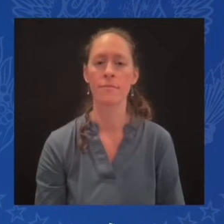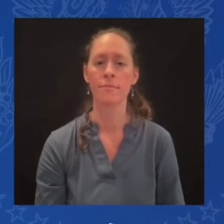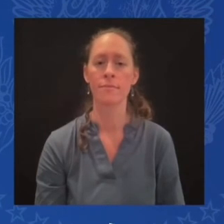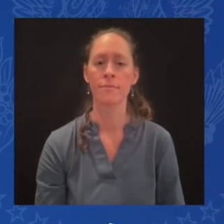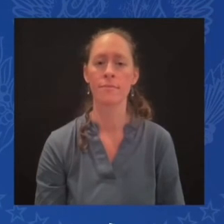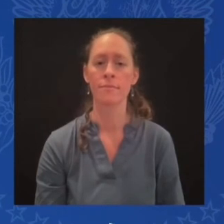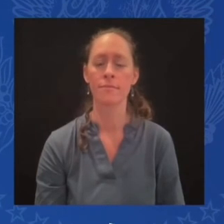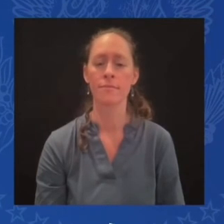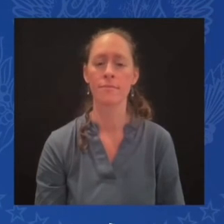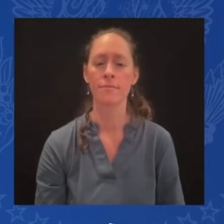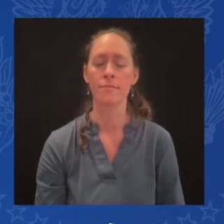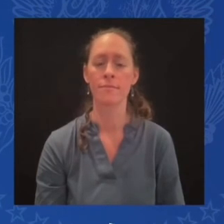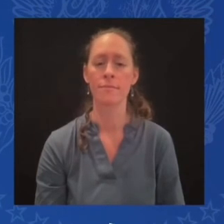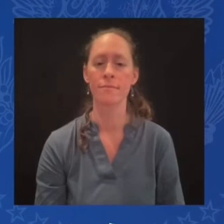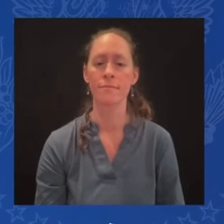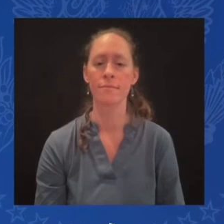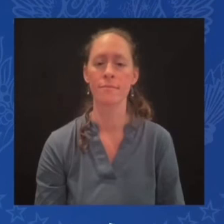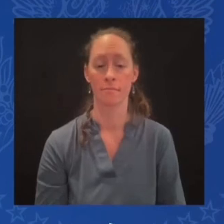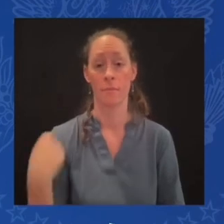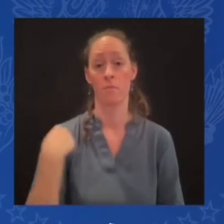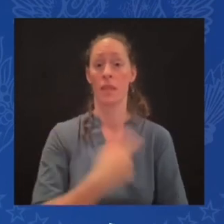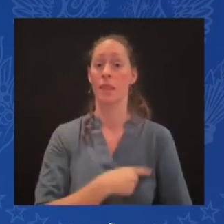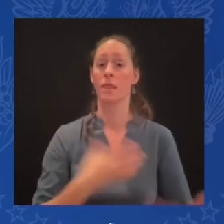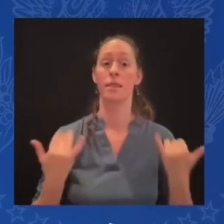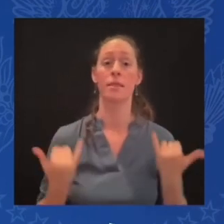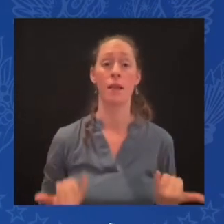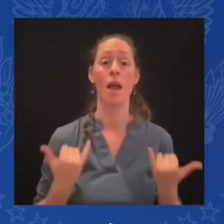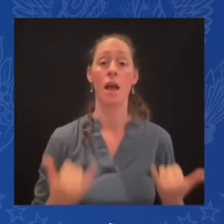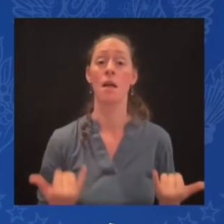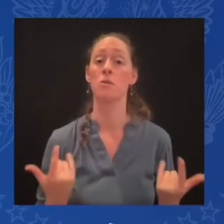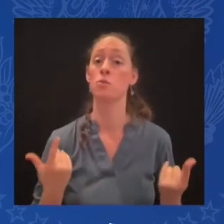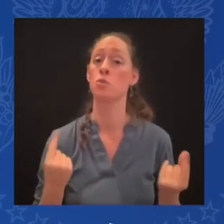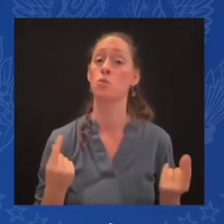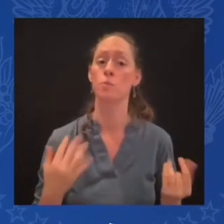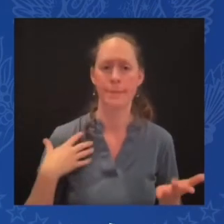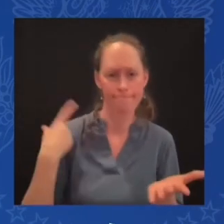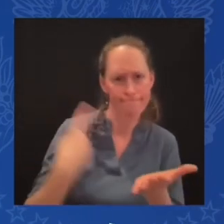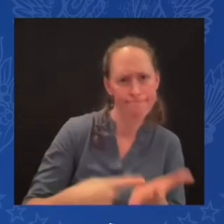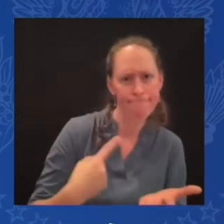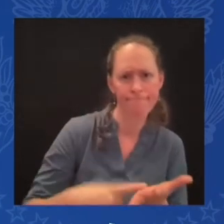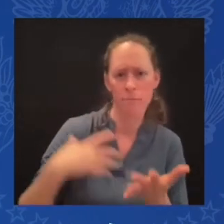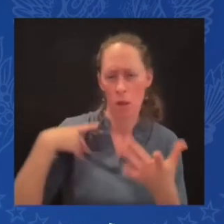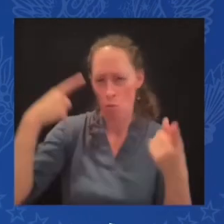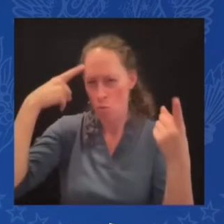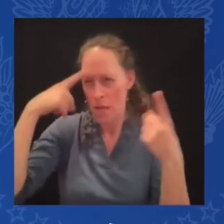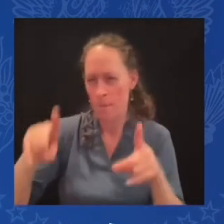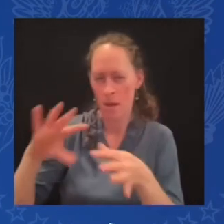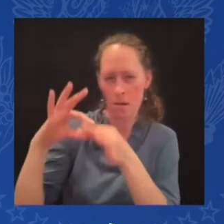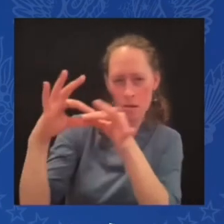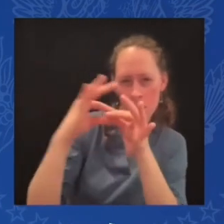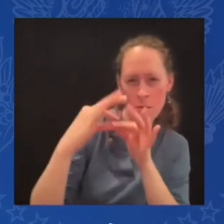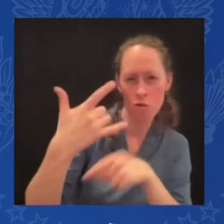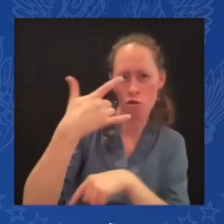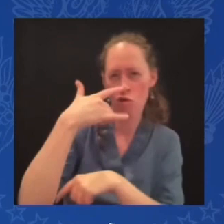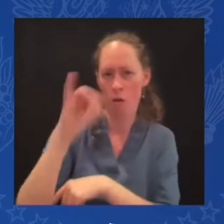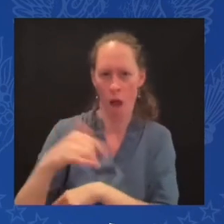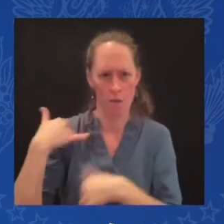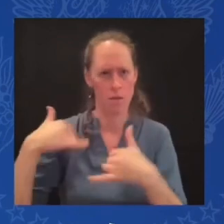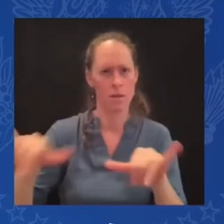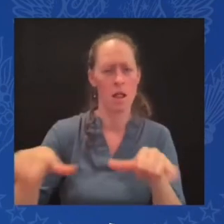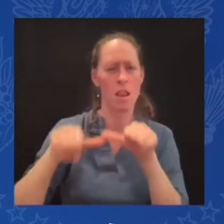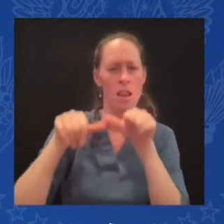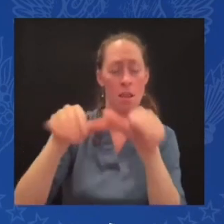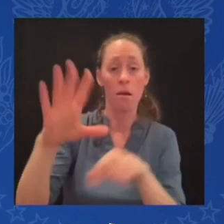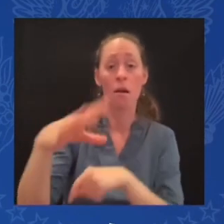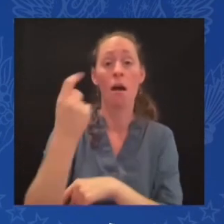Cooperation Agreement, and it has a lot of elements. They are still open, but we are